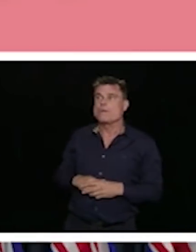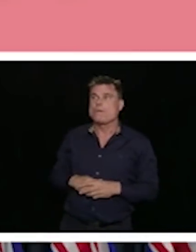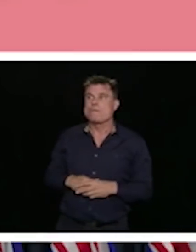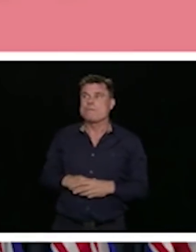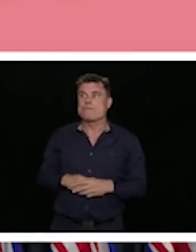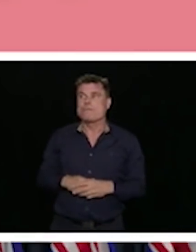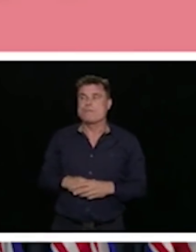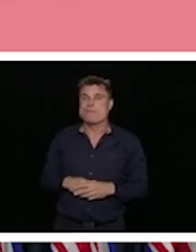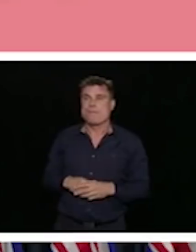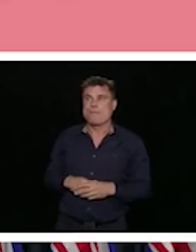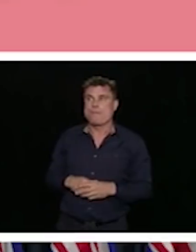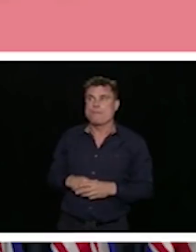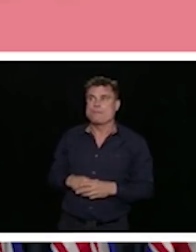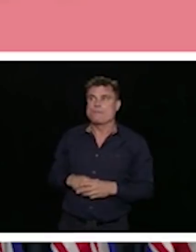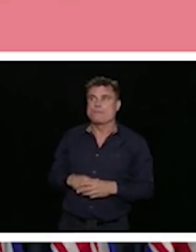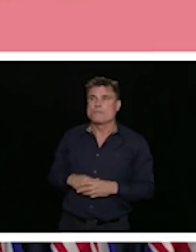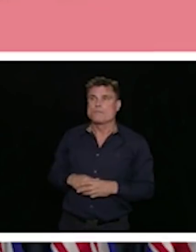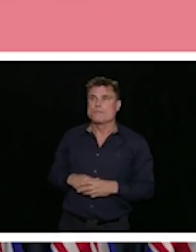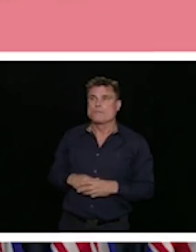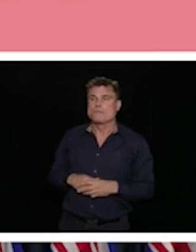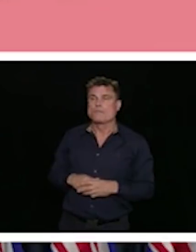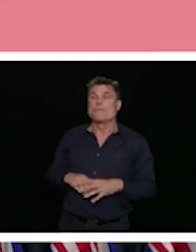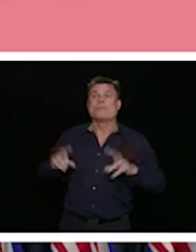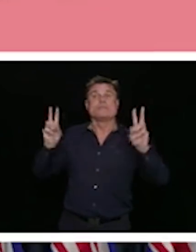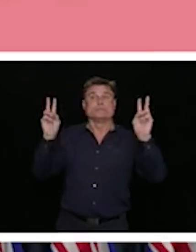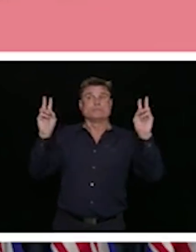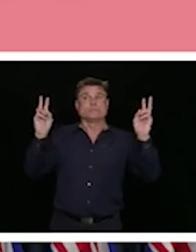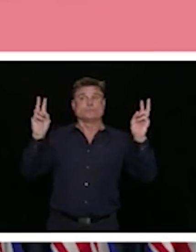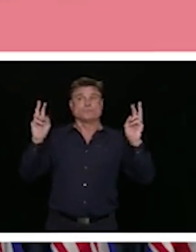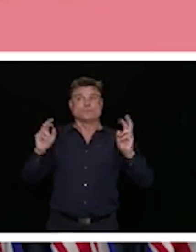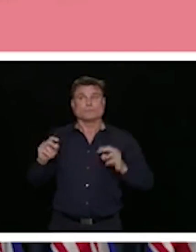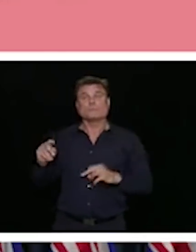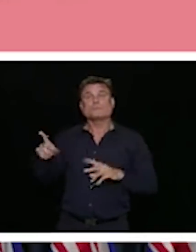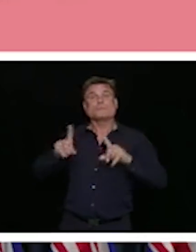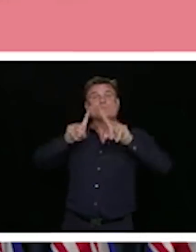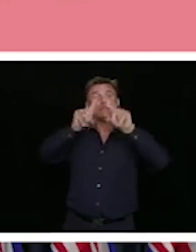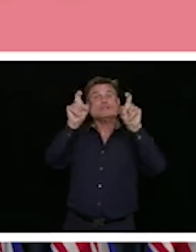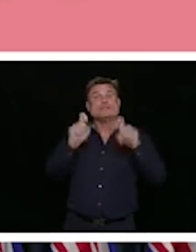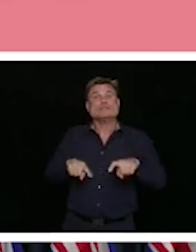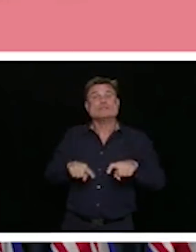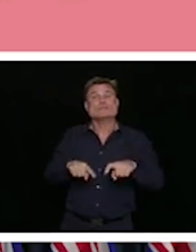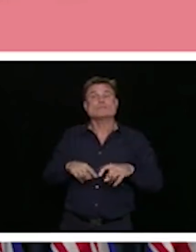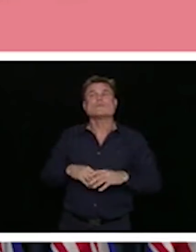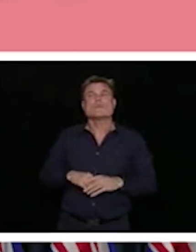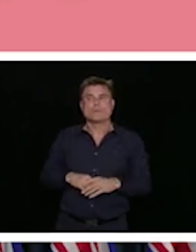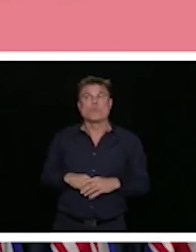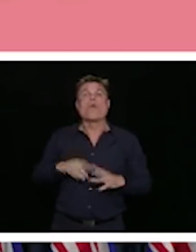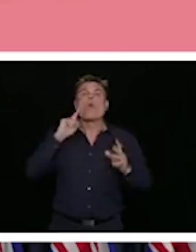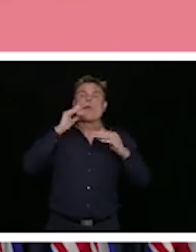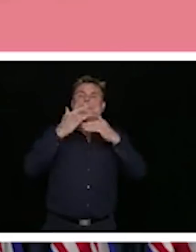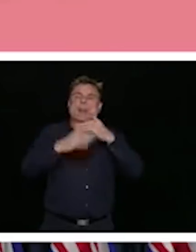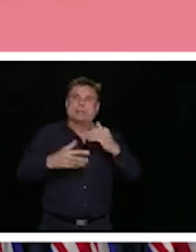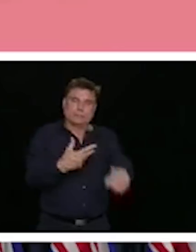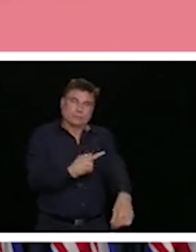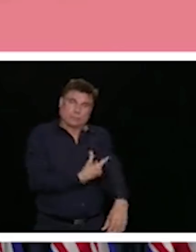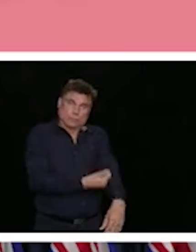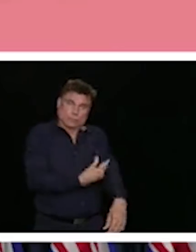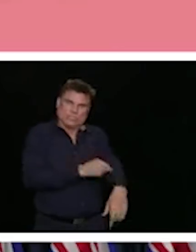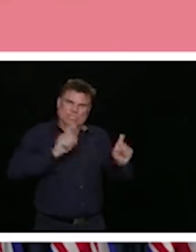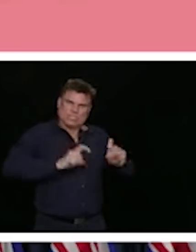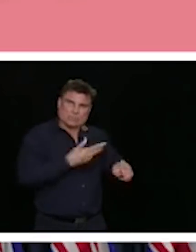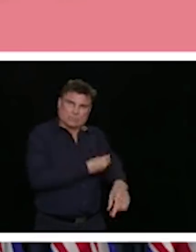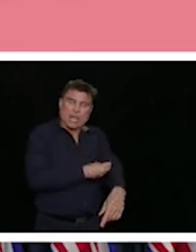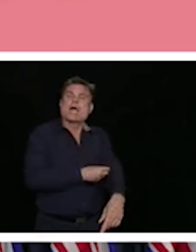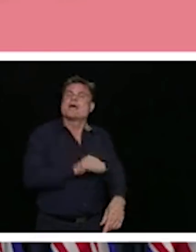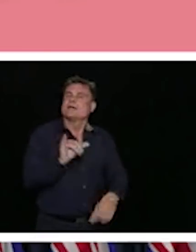what it tells you is that few than one in 100 of us were infected with COVID-19 over the past few months, up until May.